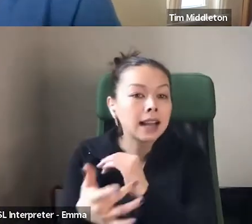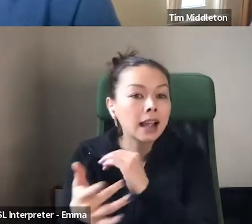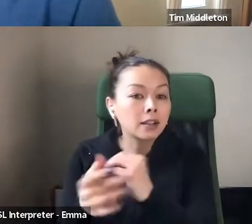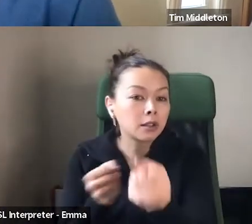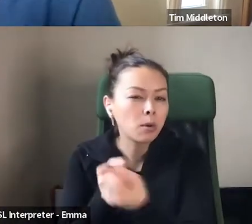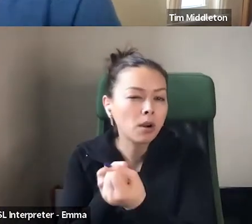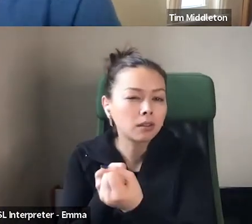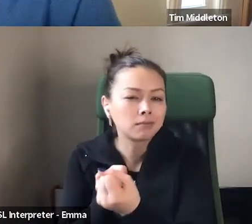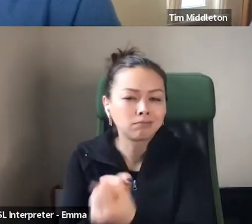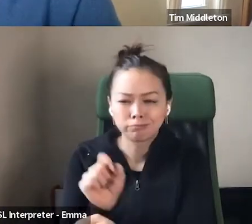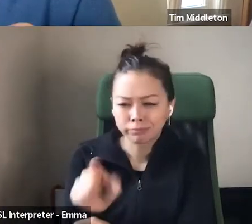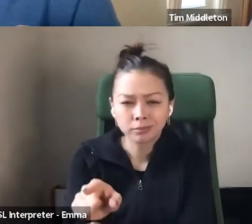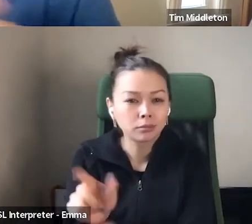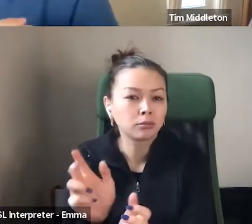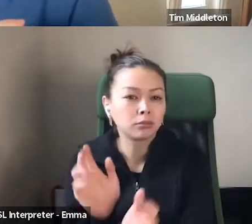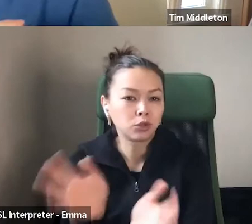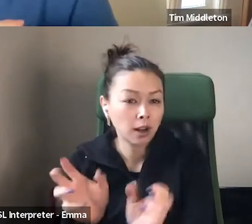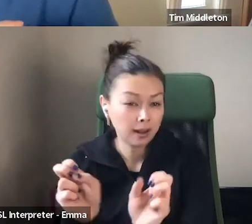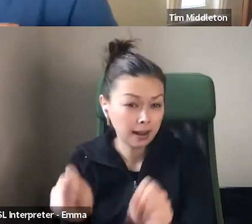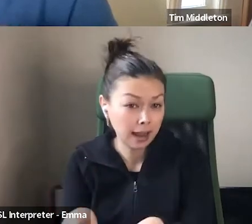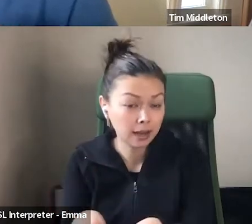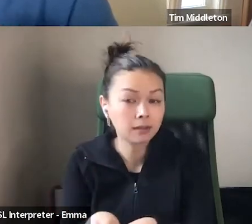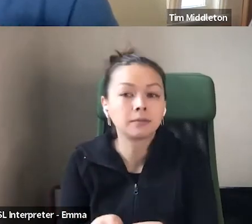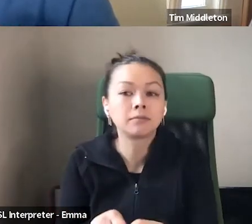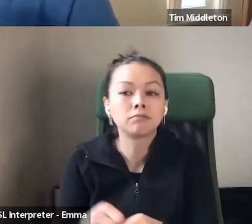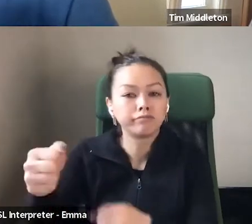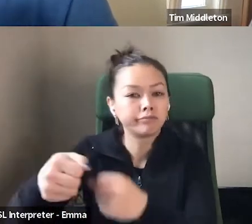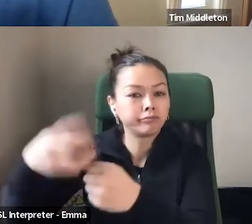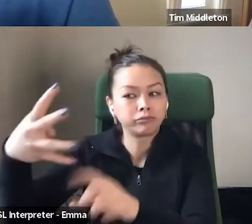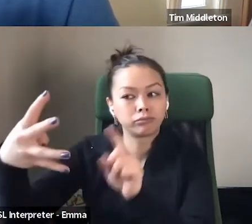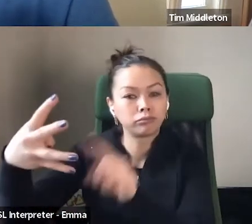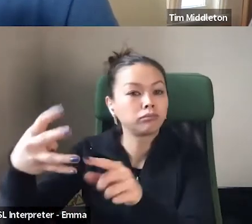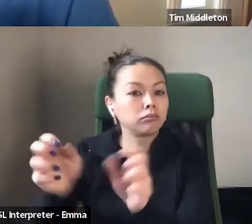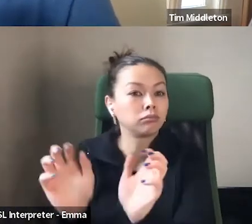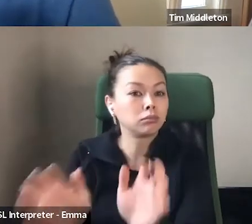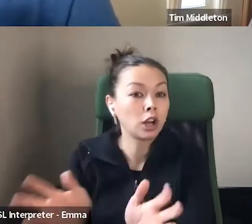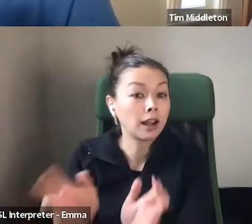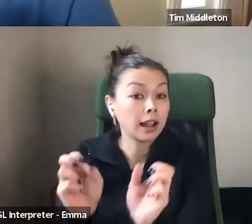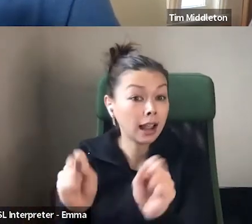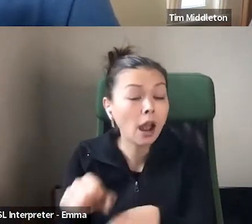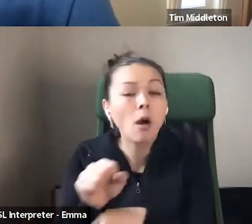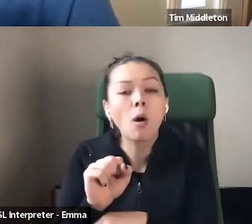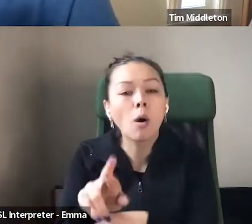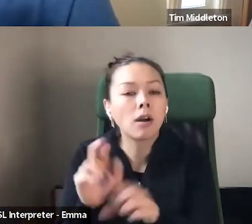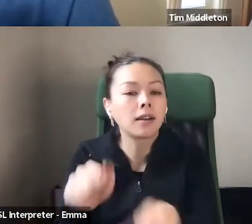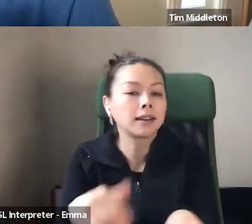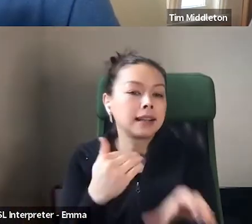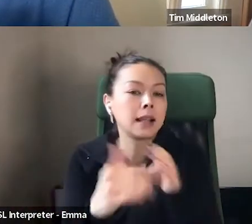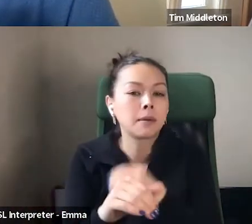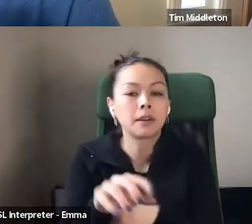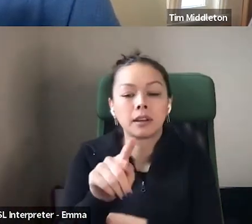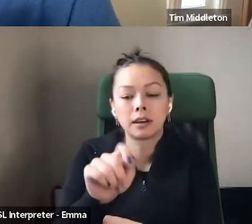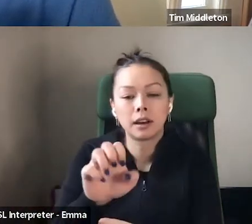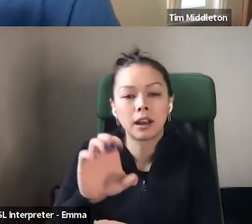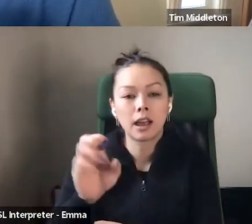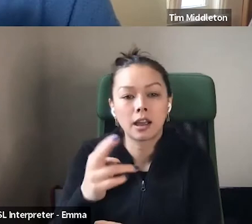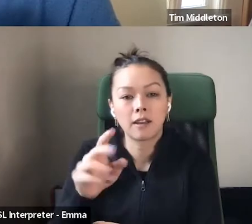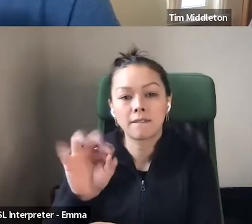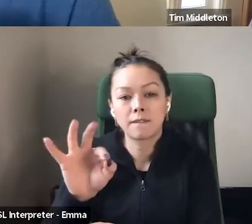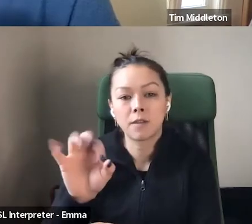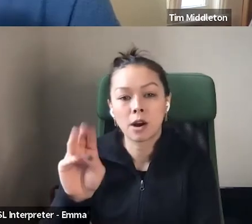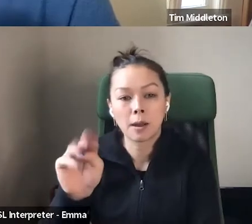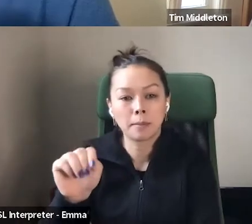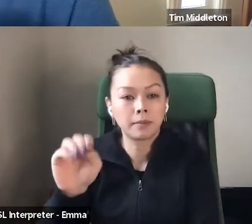this option by using the drop-down menu above the chat box, or you can email techforum at booknetcanada.ca. We're